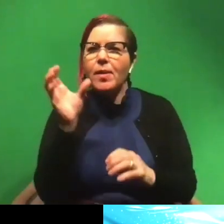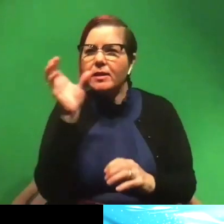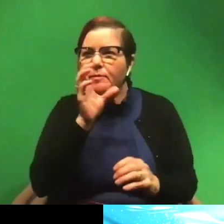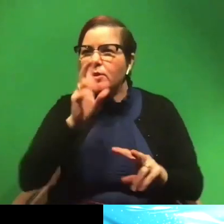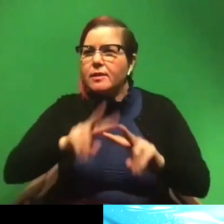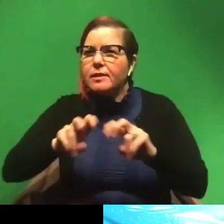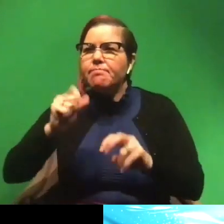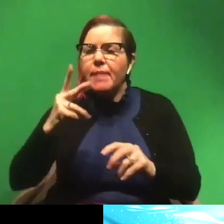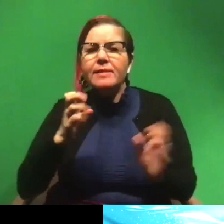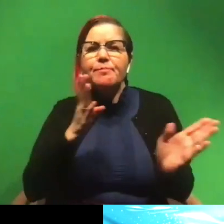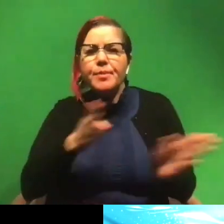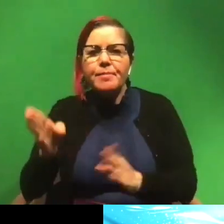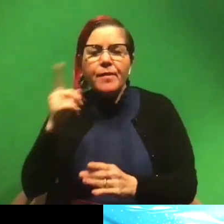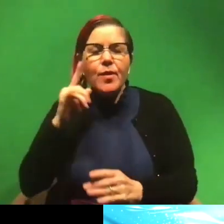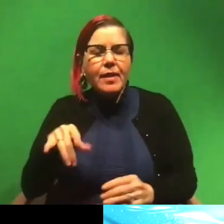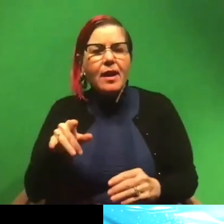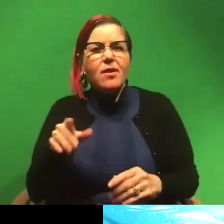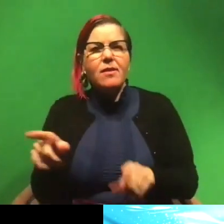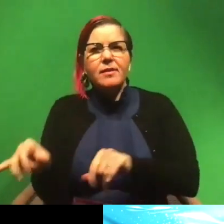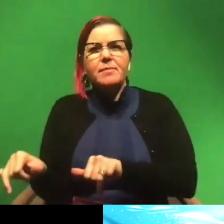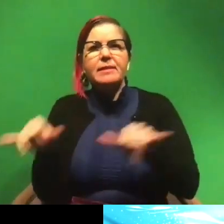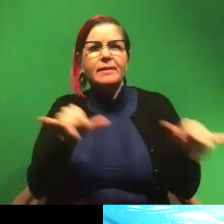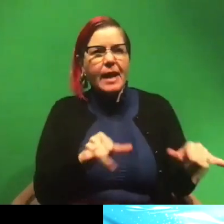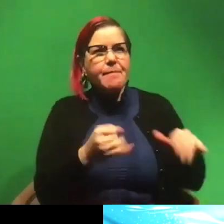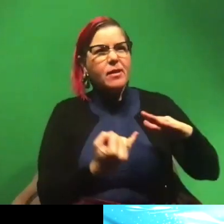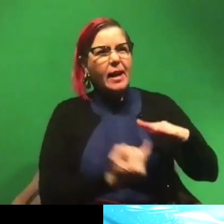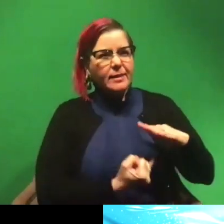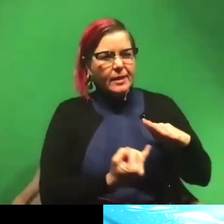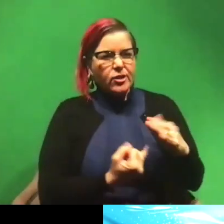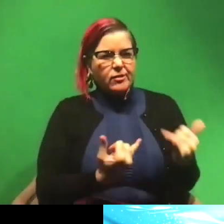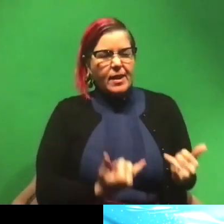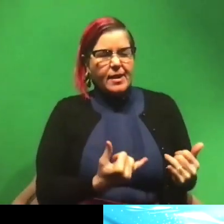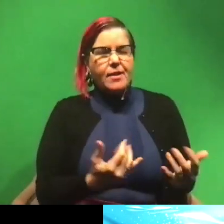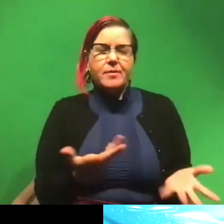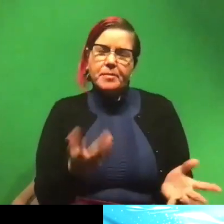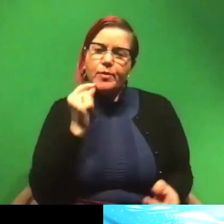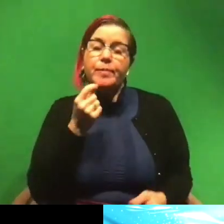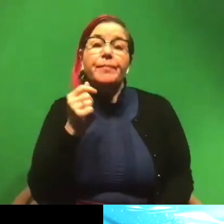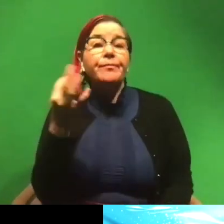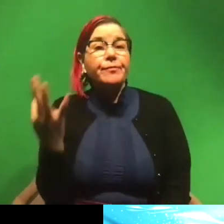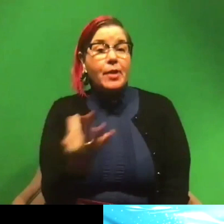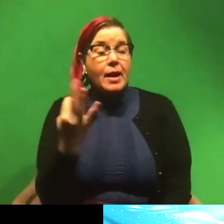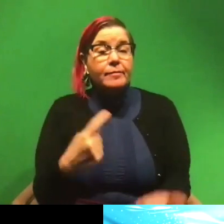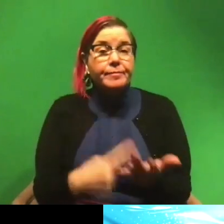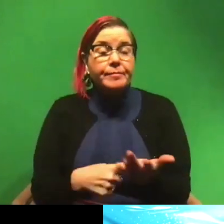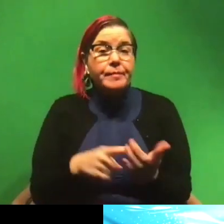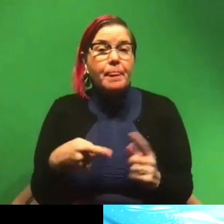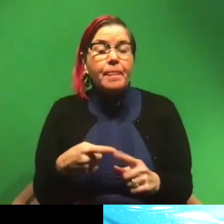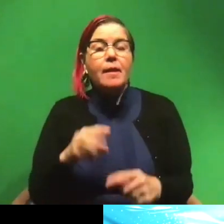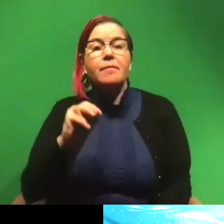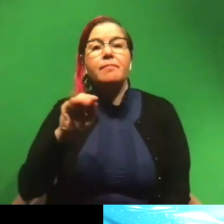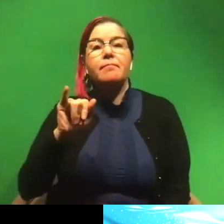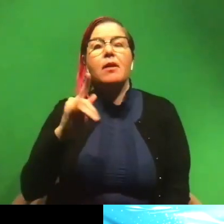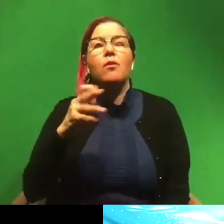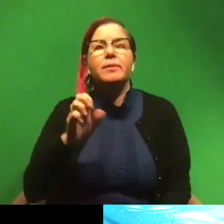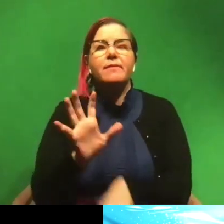and preparing for that is kind of like being in quarantine for a while. That's going to be cool. And then on Friday, we're talking about microbes at